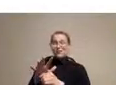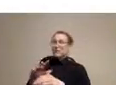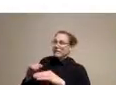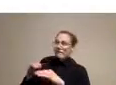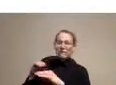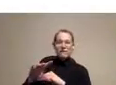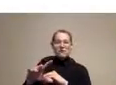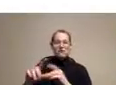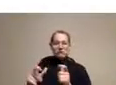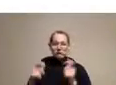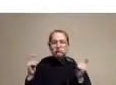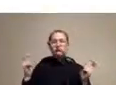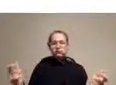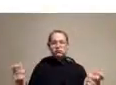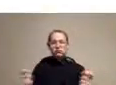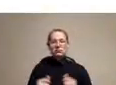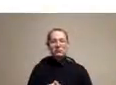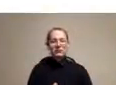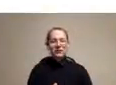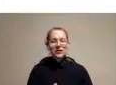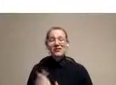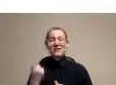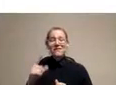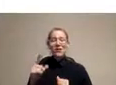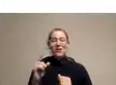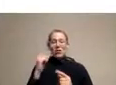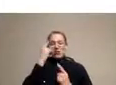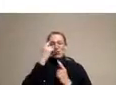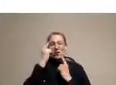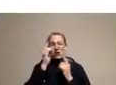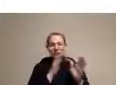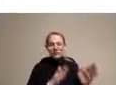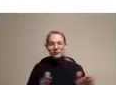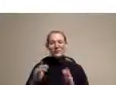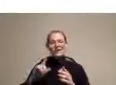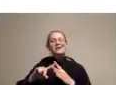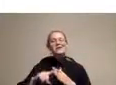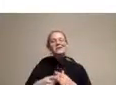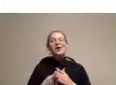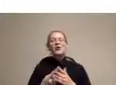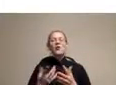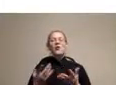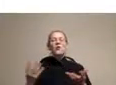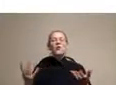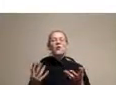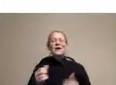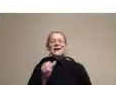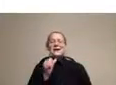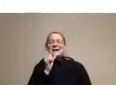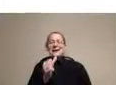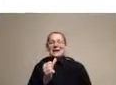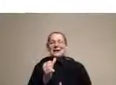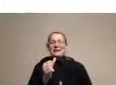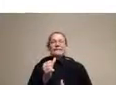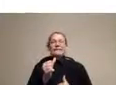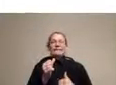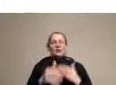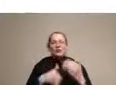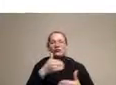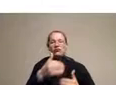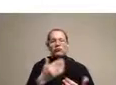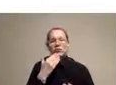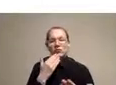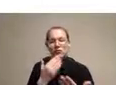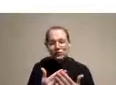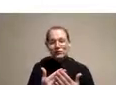So in the spirit of organizing our thoughts, let me start with what did not go well during COVID-19. know, everything I've given you so far has been impressionistic. So it's been a terrible